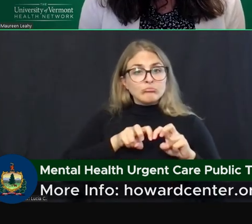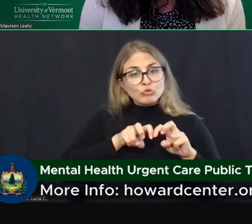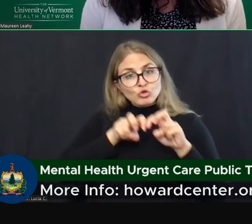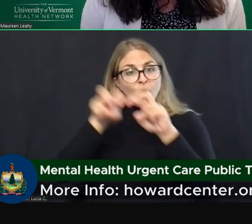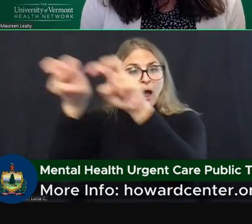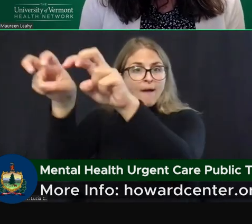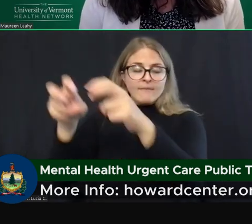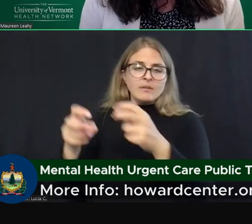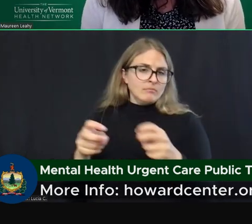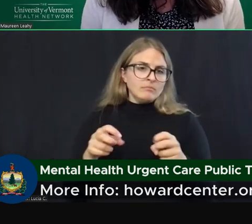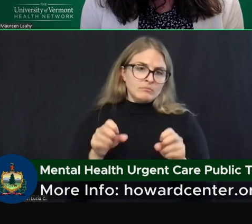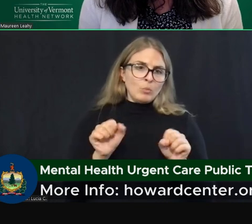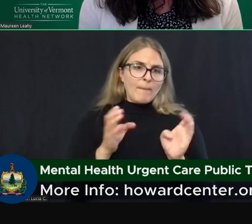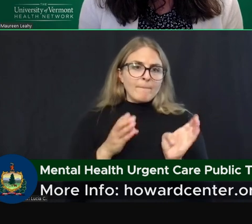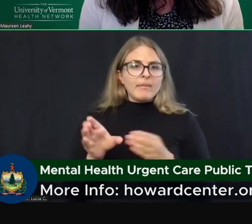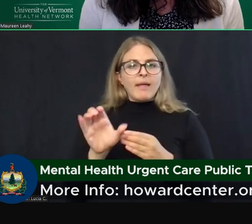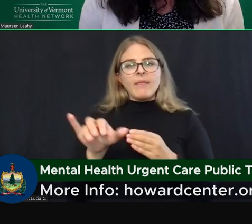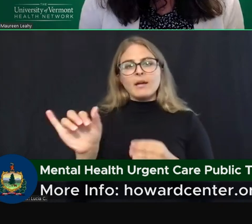as well.